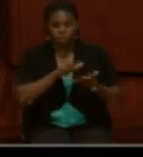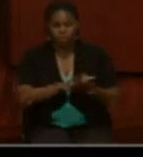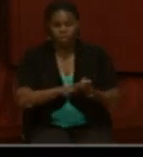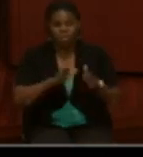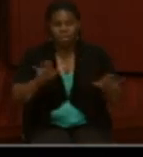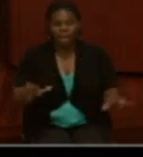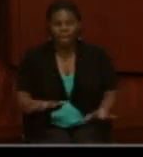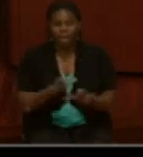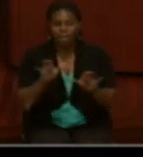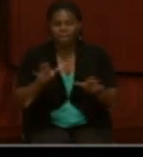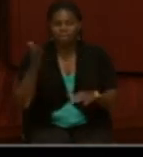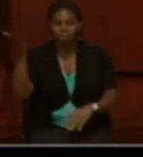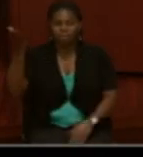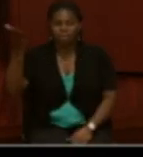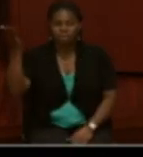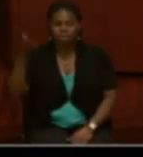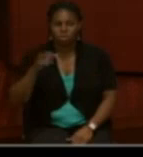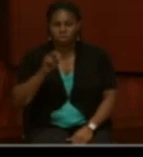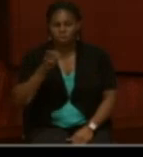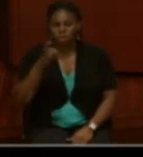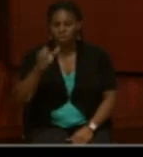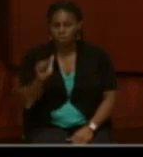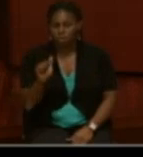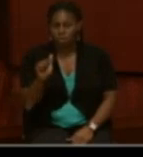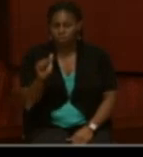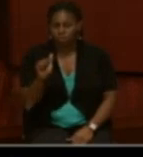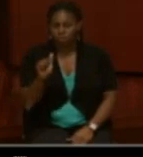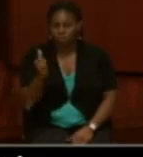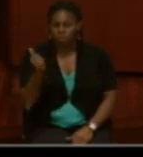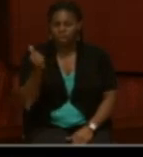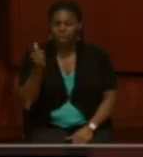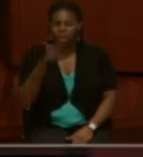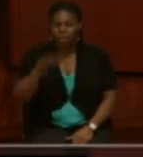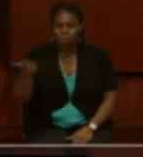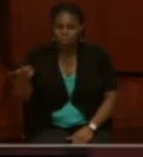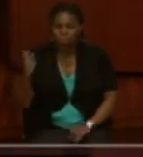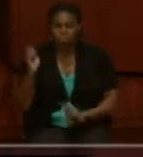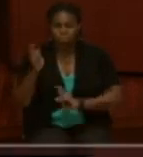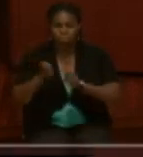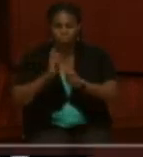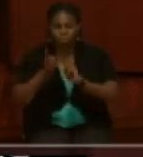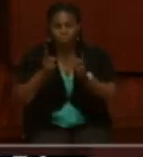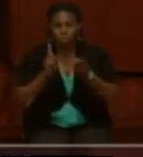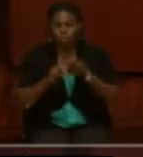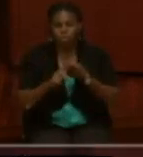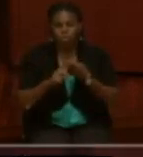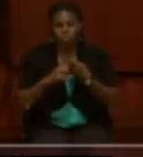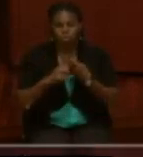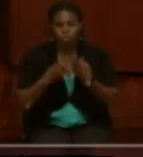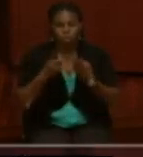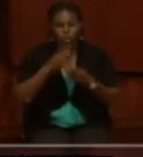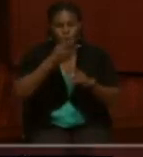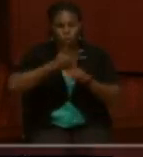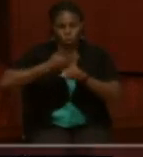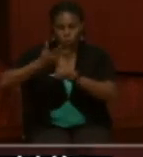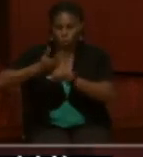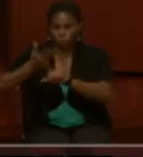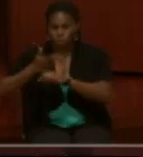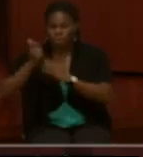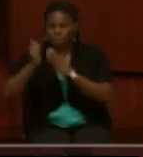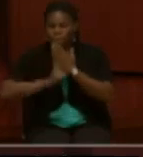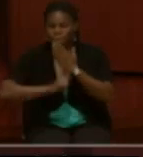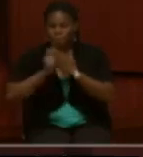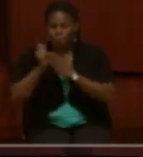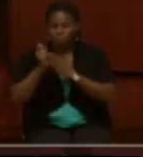lecturer at the National Archives and a frequent contributor to the National Archives quarterly magazine Prologue.